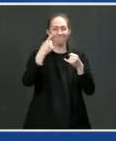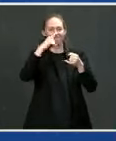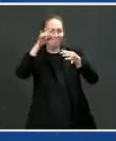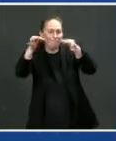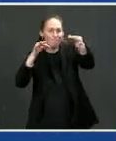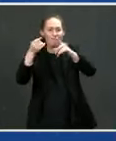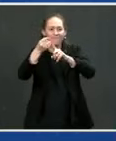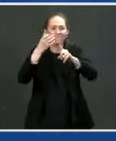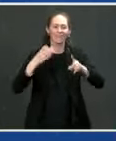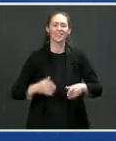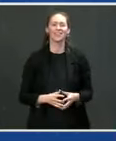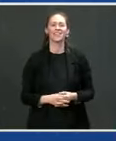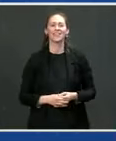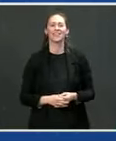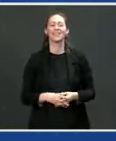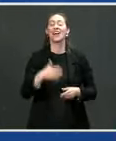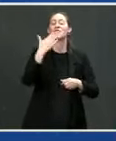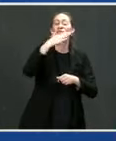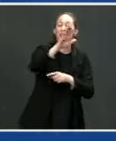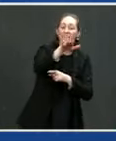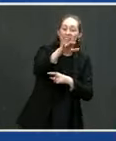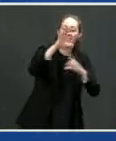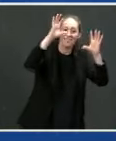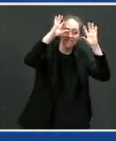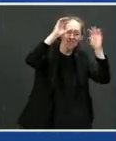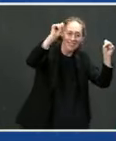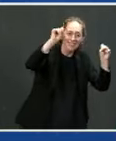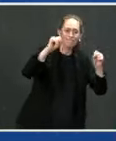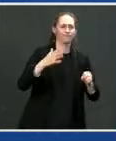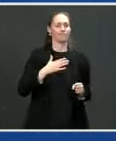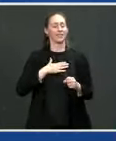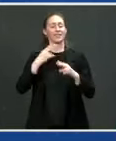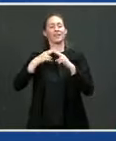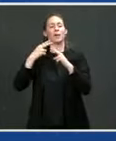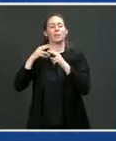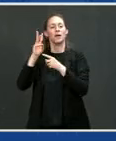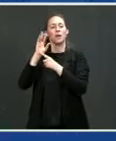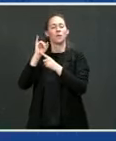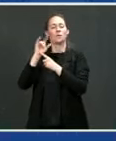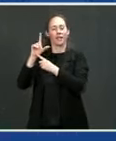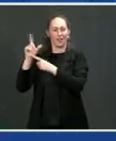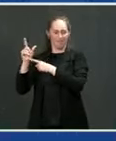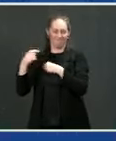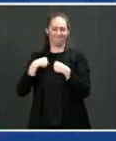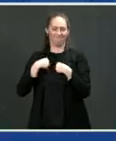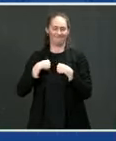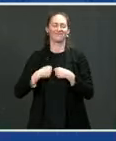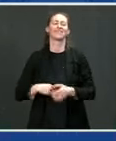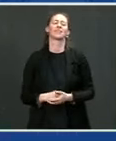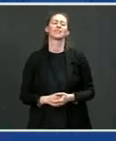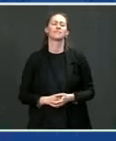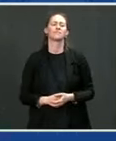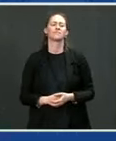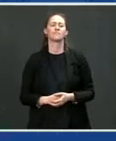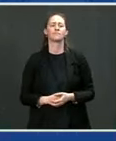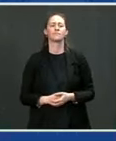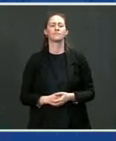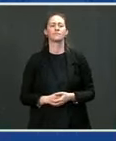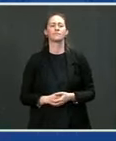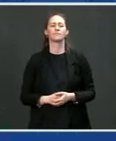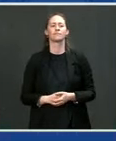Good afternoon, Mr. President. I'm Will Rivera. Hey, I'm the commissioning manager here for Proterra.